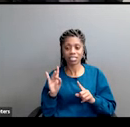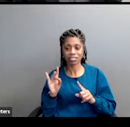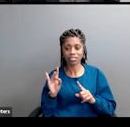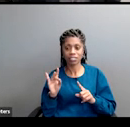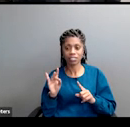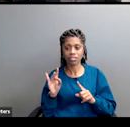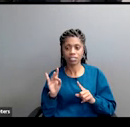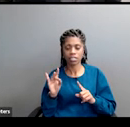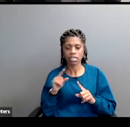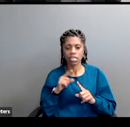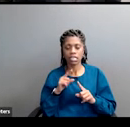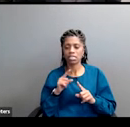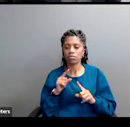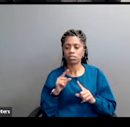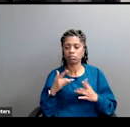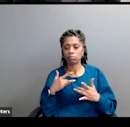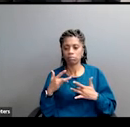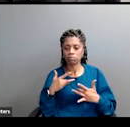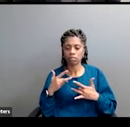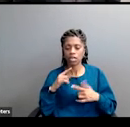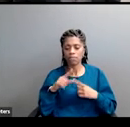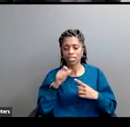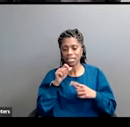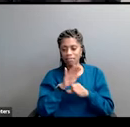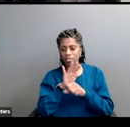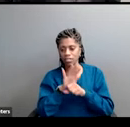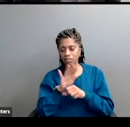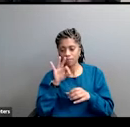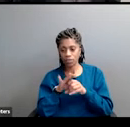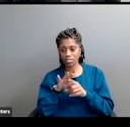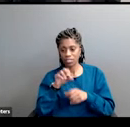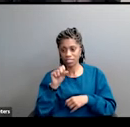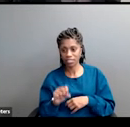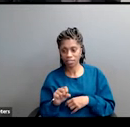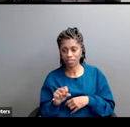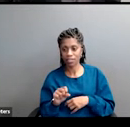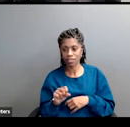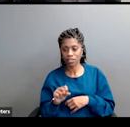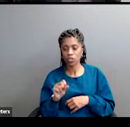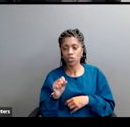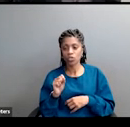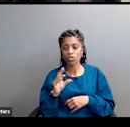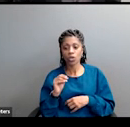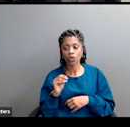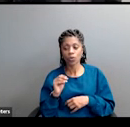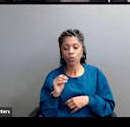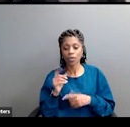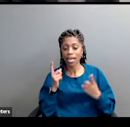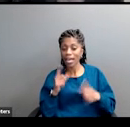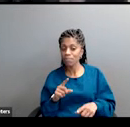worried about getting insufficient votes in the South. Nixon started to use some of Goldwater's language.